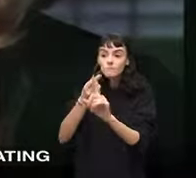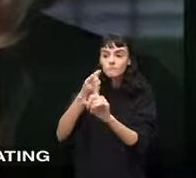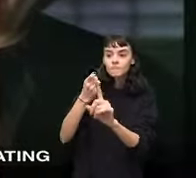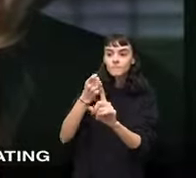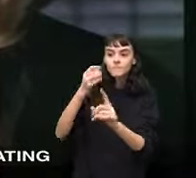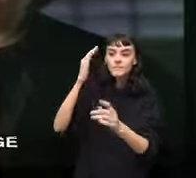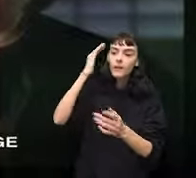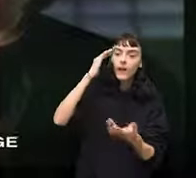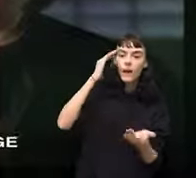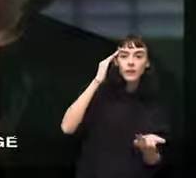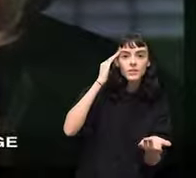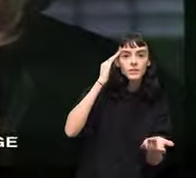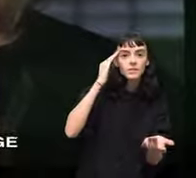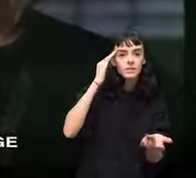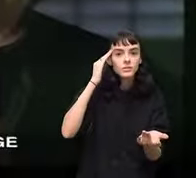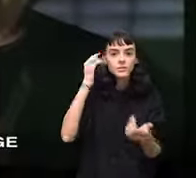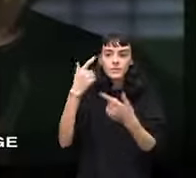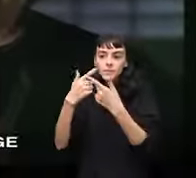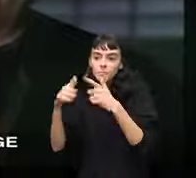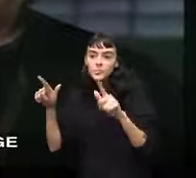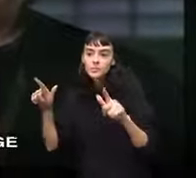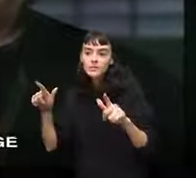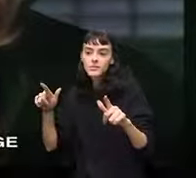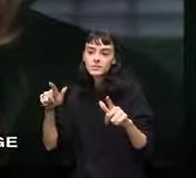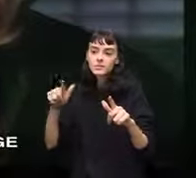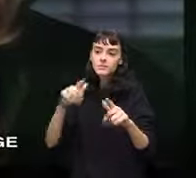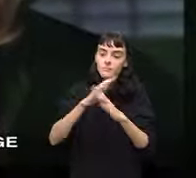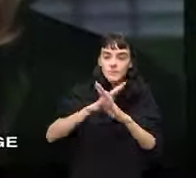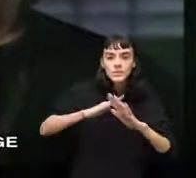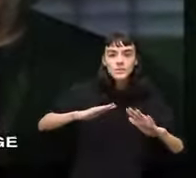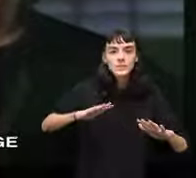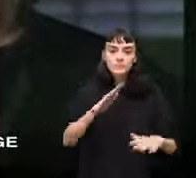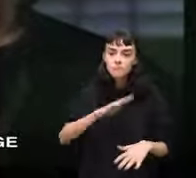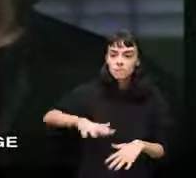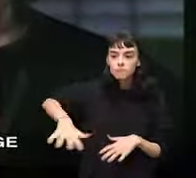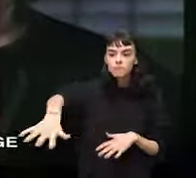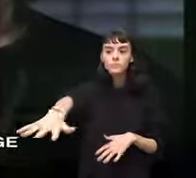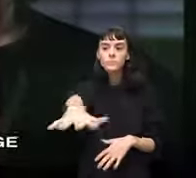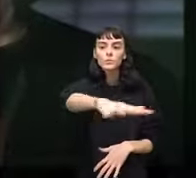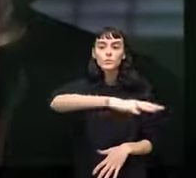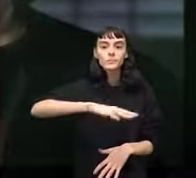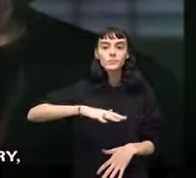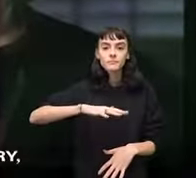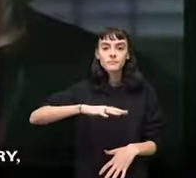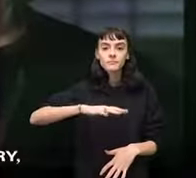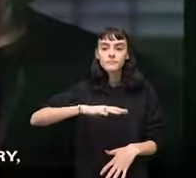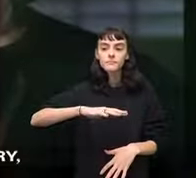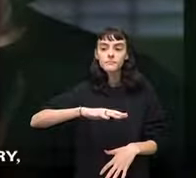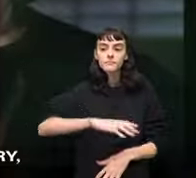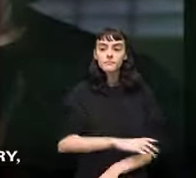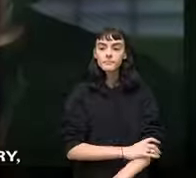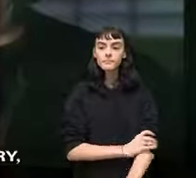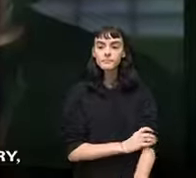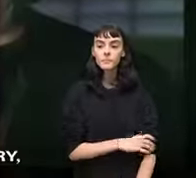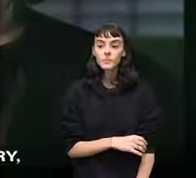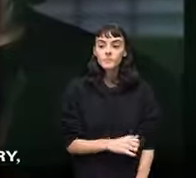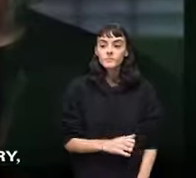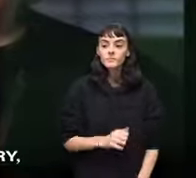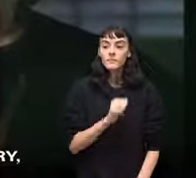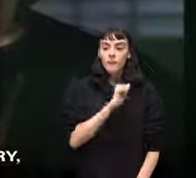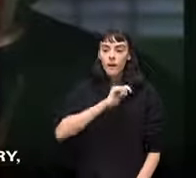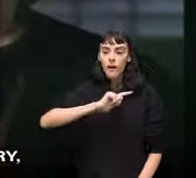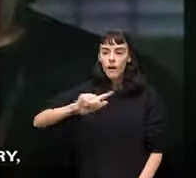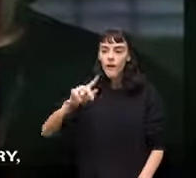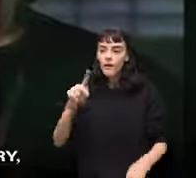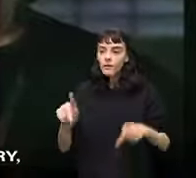it. We're celebrating a triumph of knowledge over ignorance, of